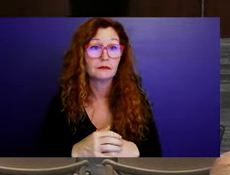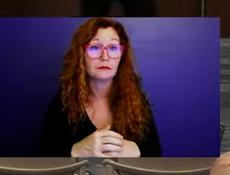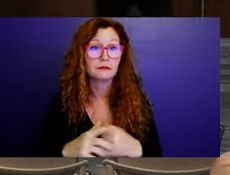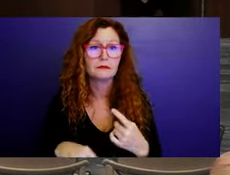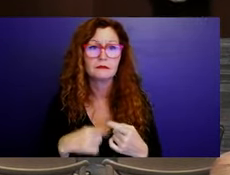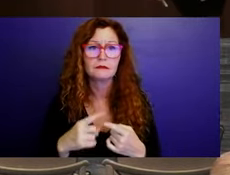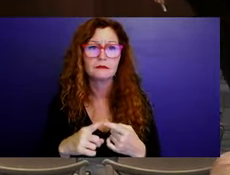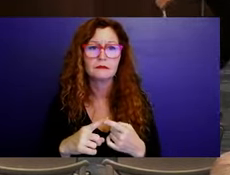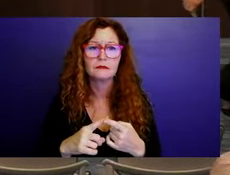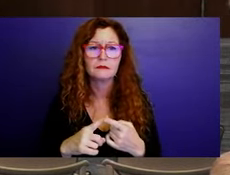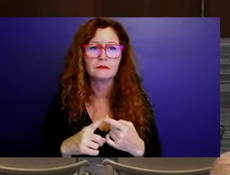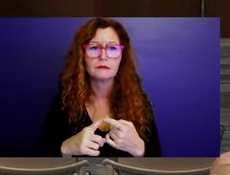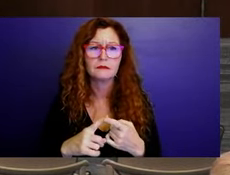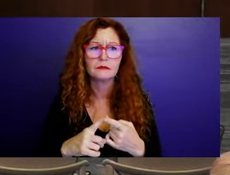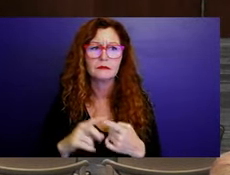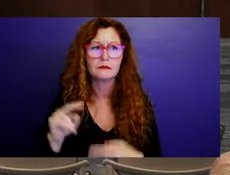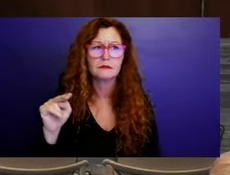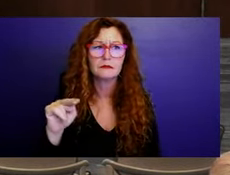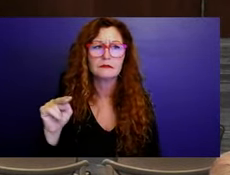league of cities.